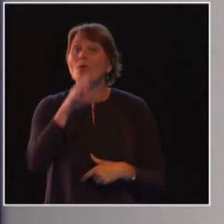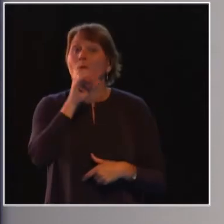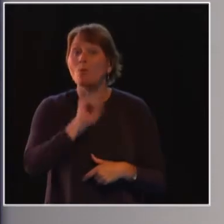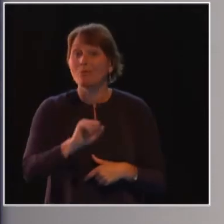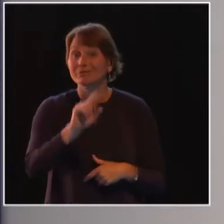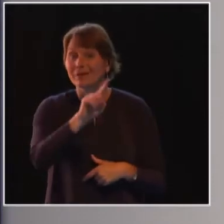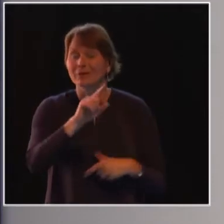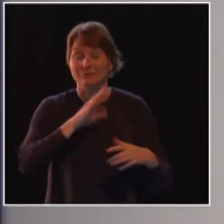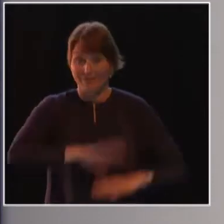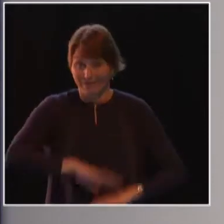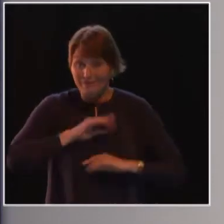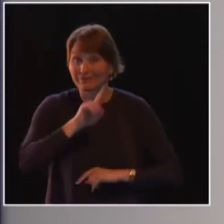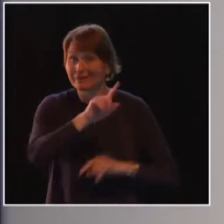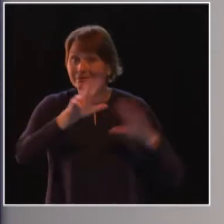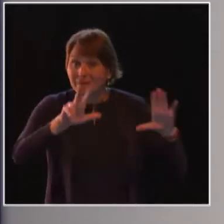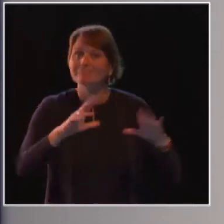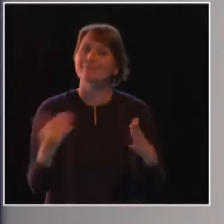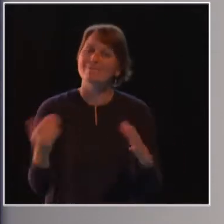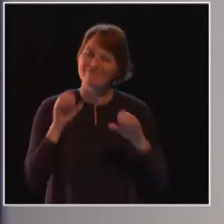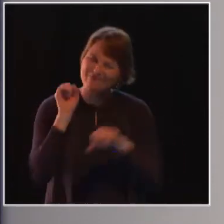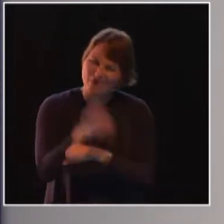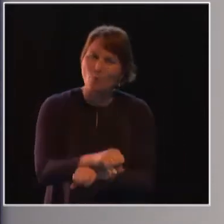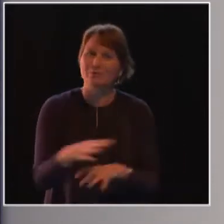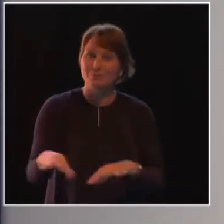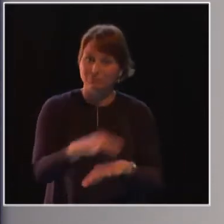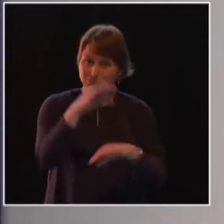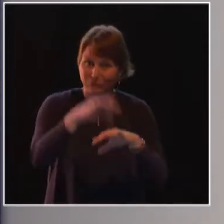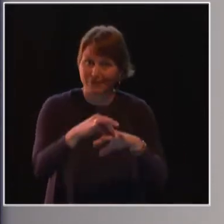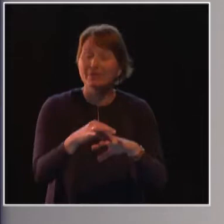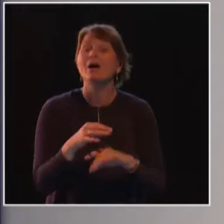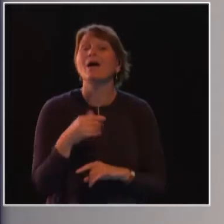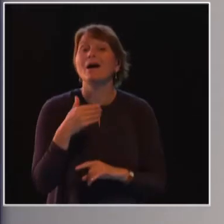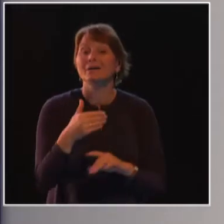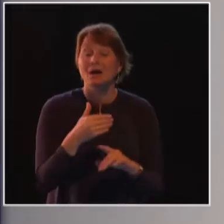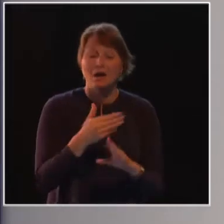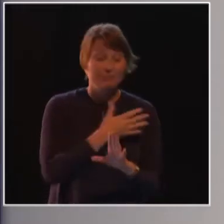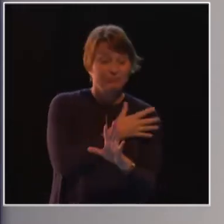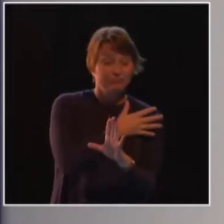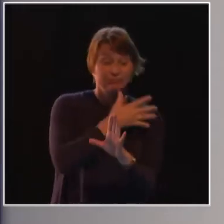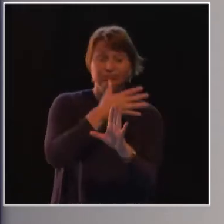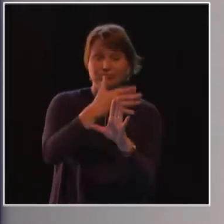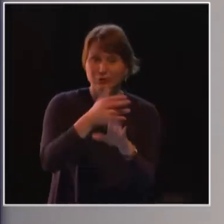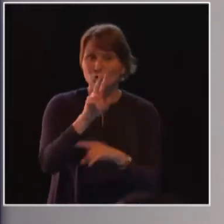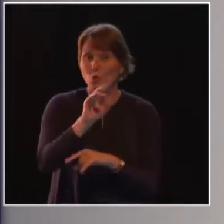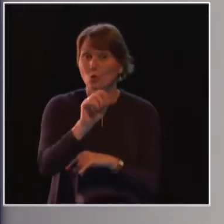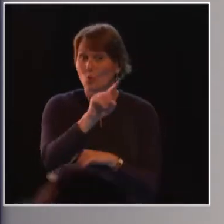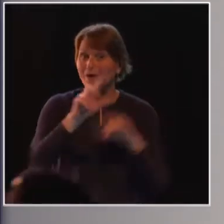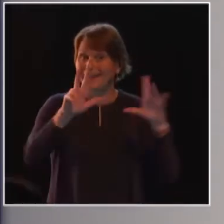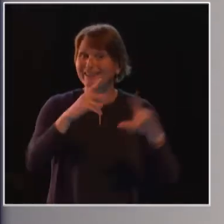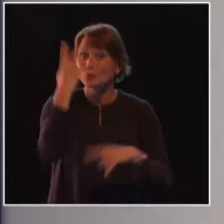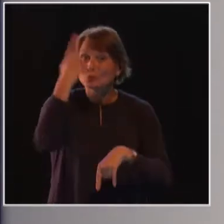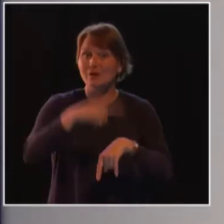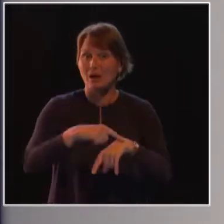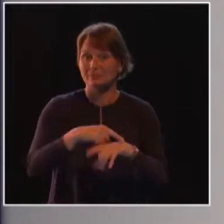married. And then I remarried at the age of 17. So before 2018, I had already been married twice.